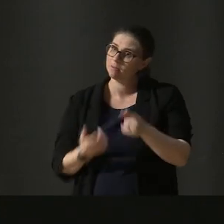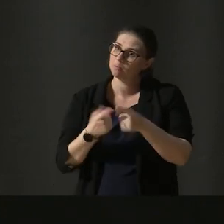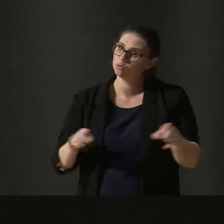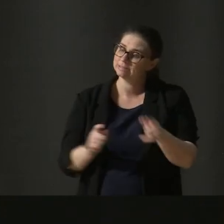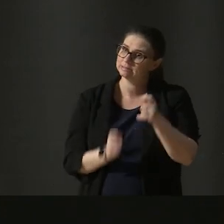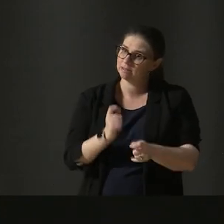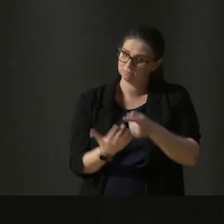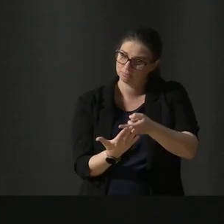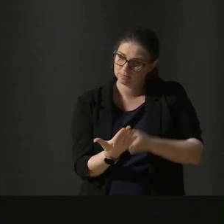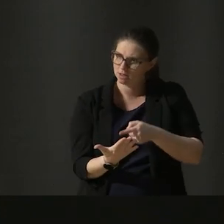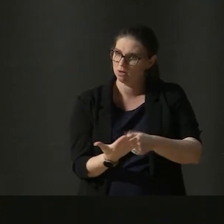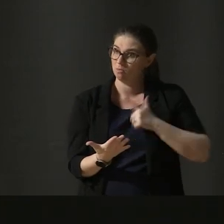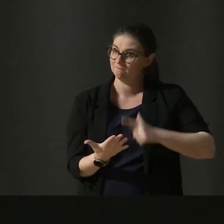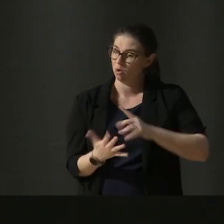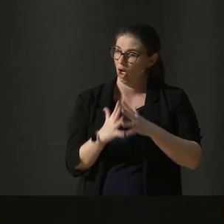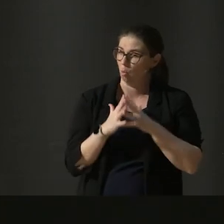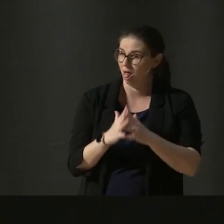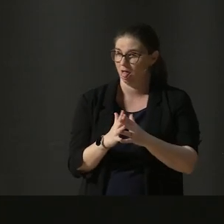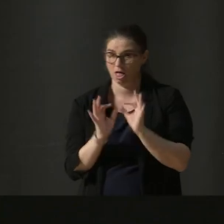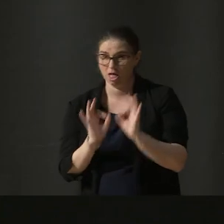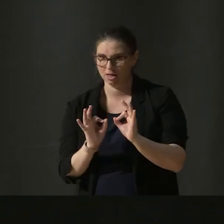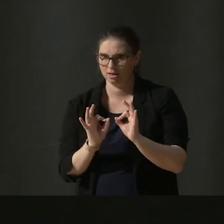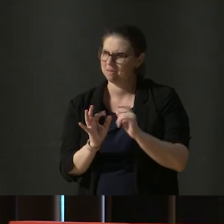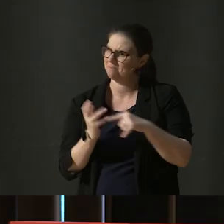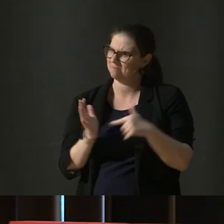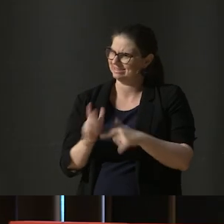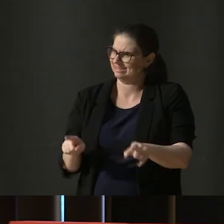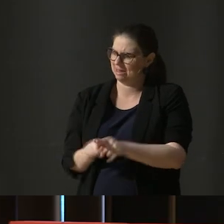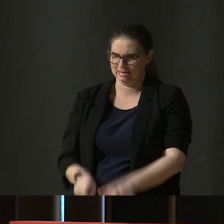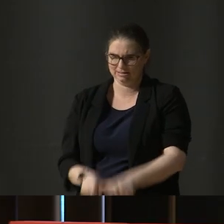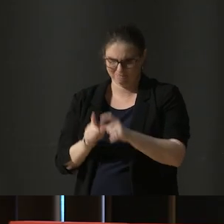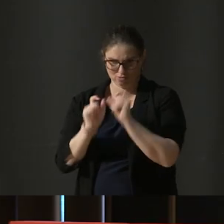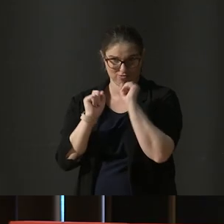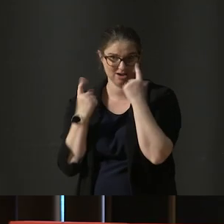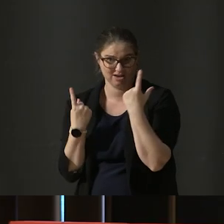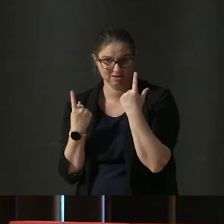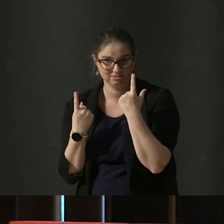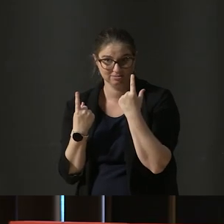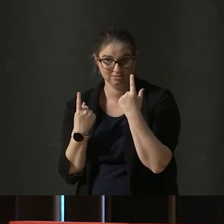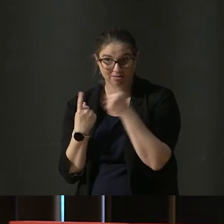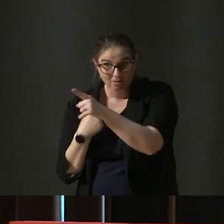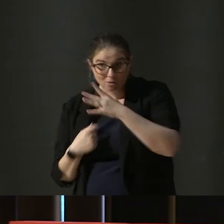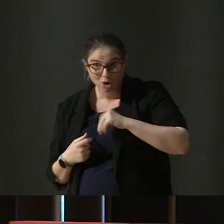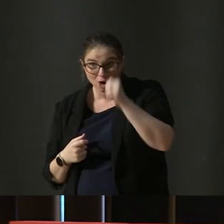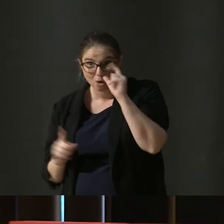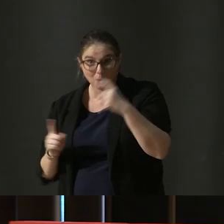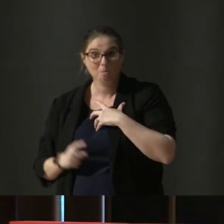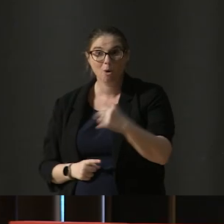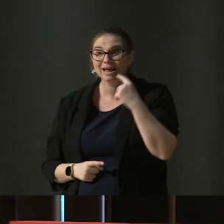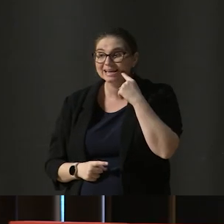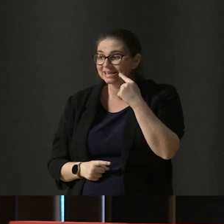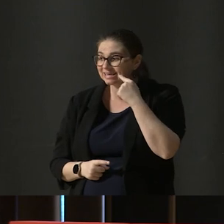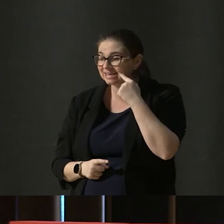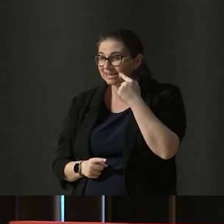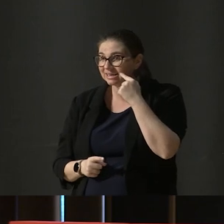is also why they're difficult to decipher. You want to know what's easier to understand? The letter